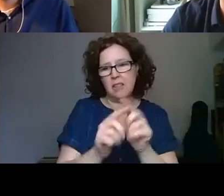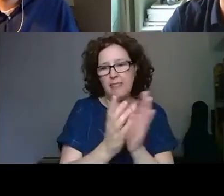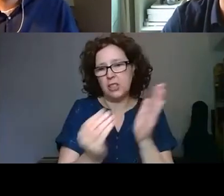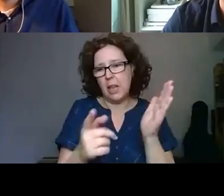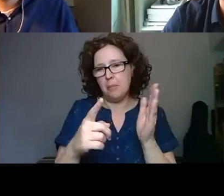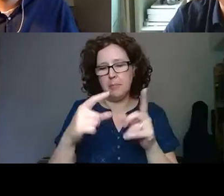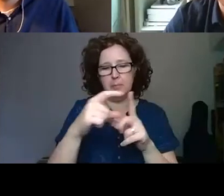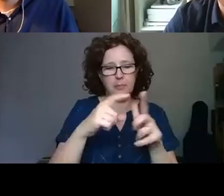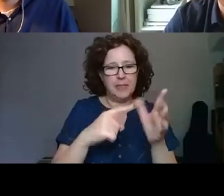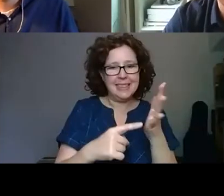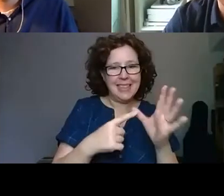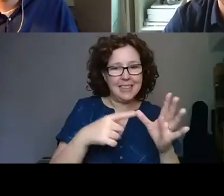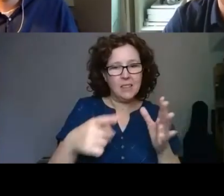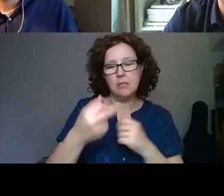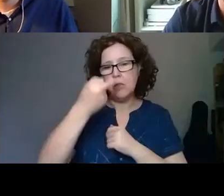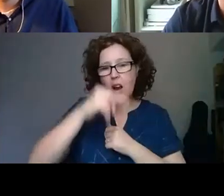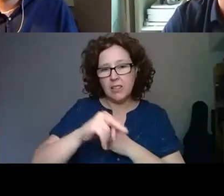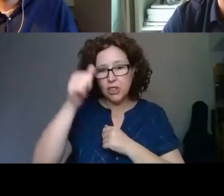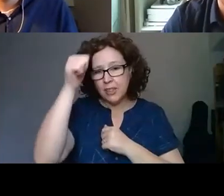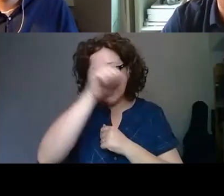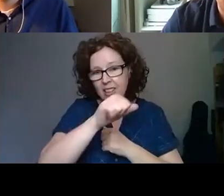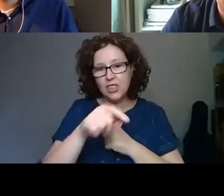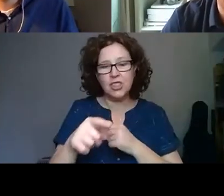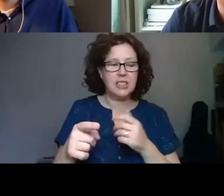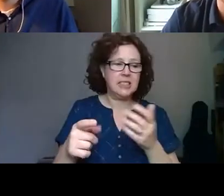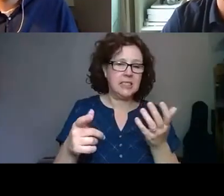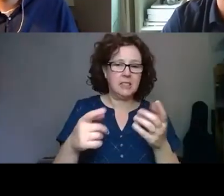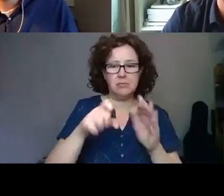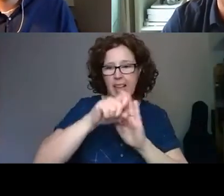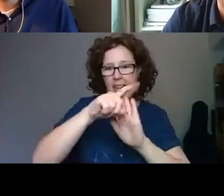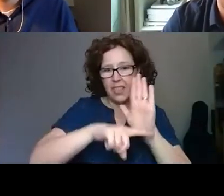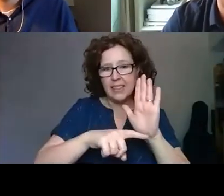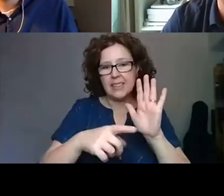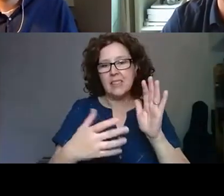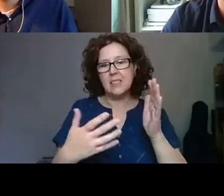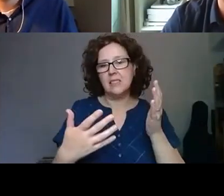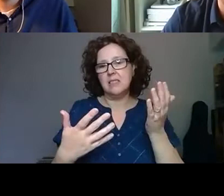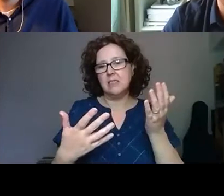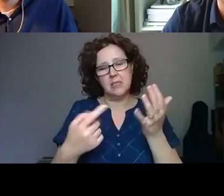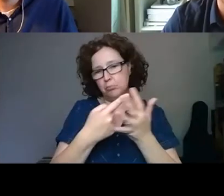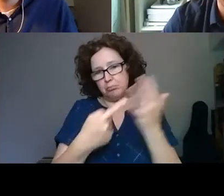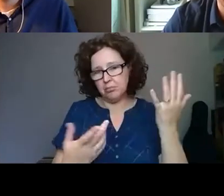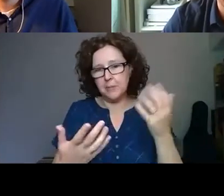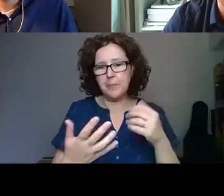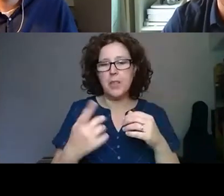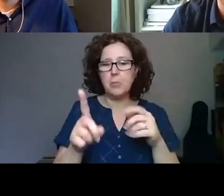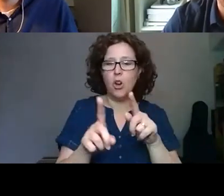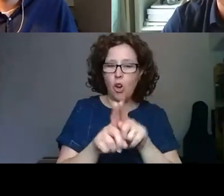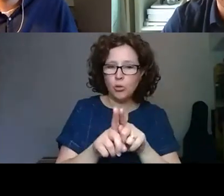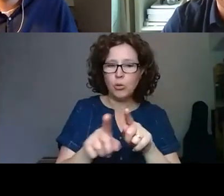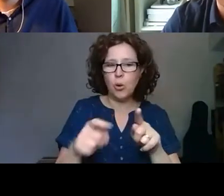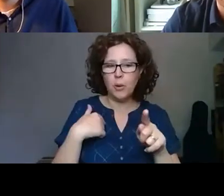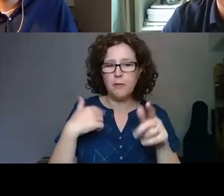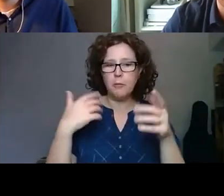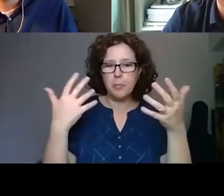data, artificial intelligence, ethics, health, et cetera. But also we've been